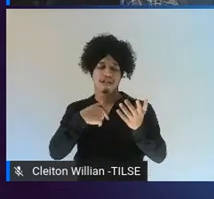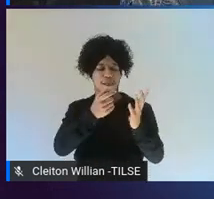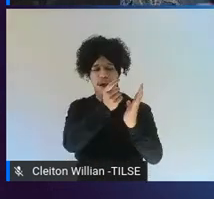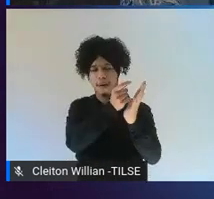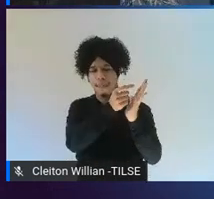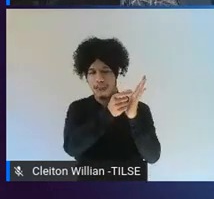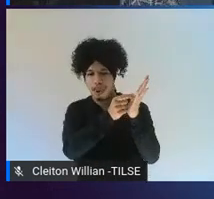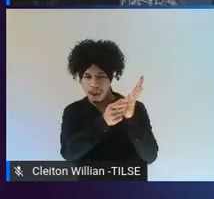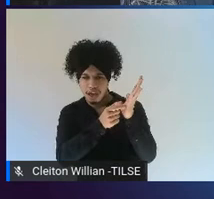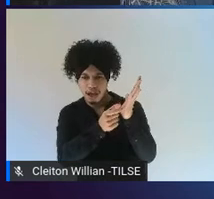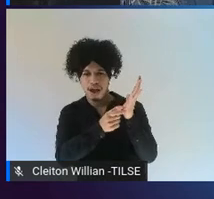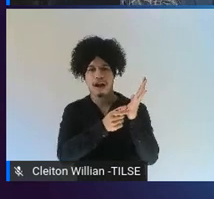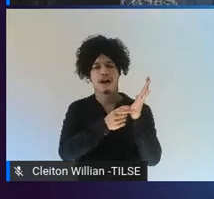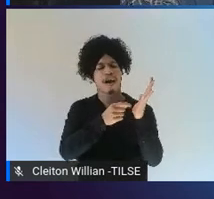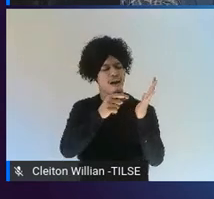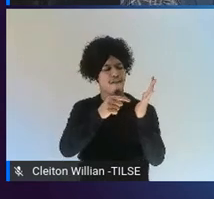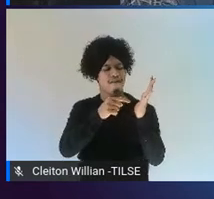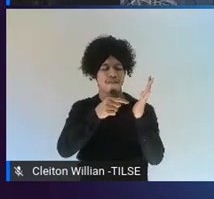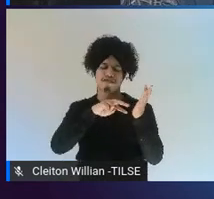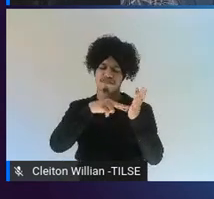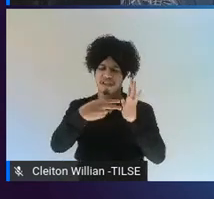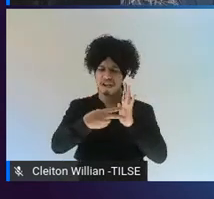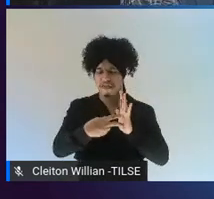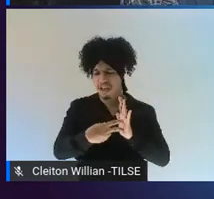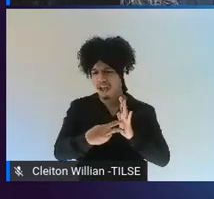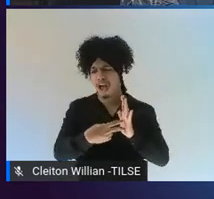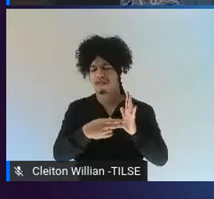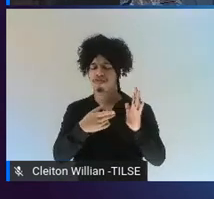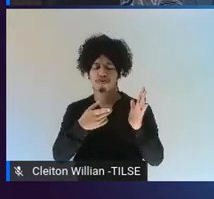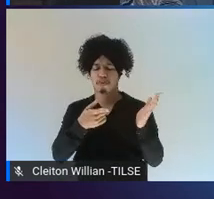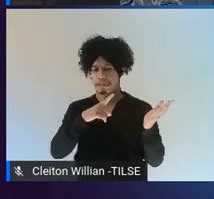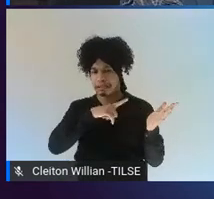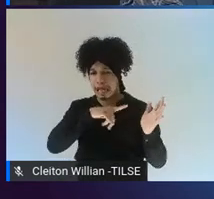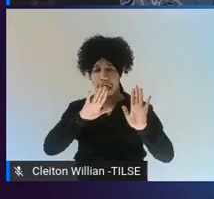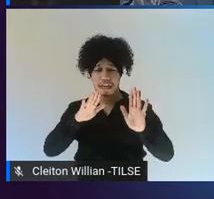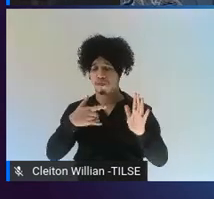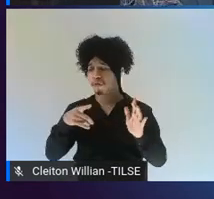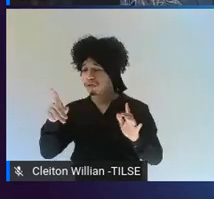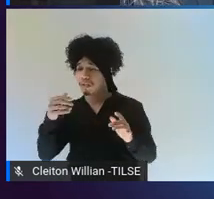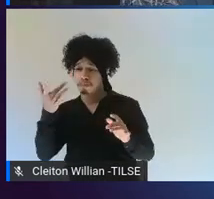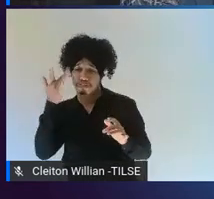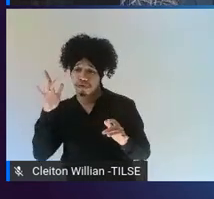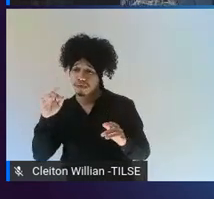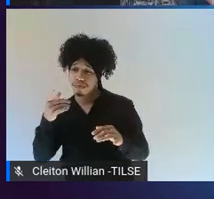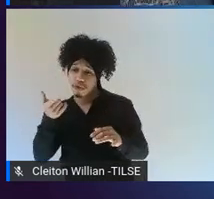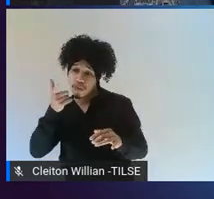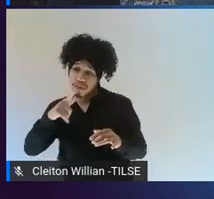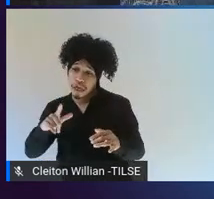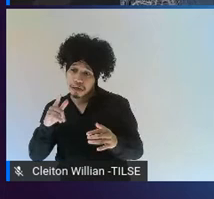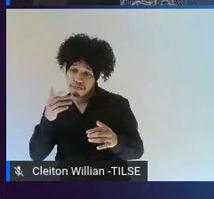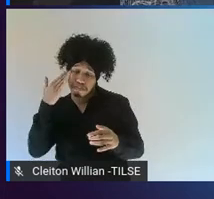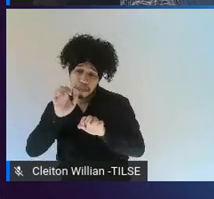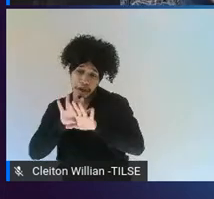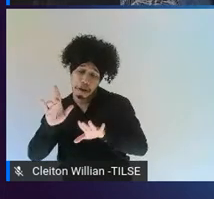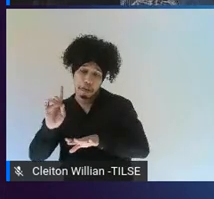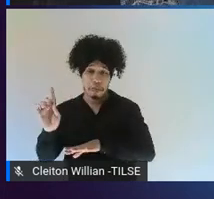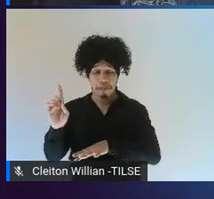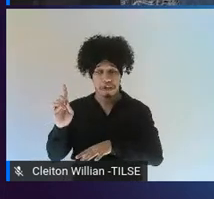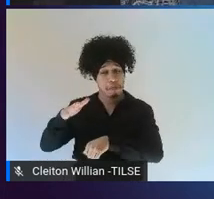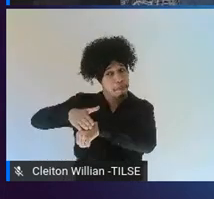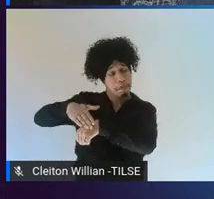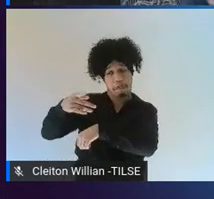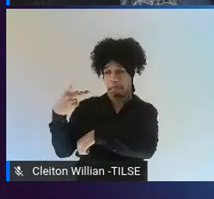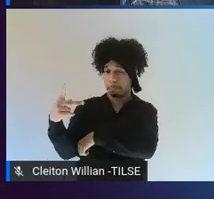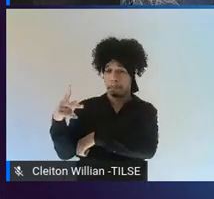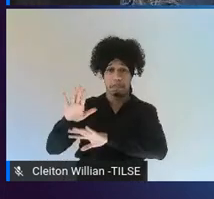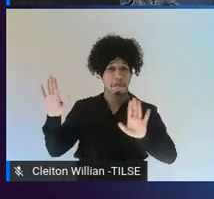say and you either understand them or you don't. That's text as transparent. So, the words are there. All you have to do is